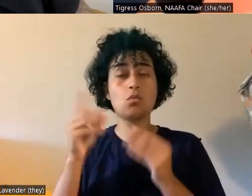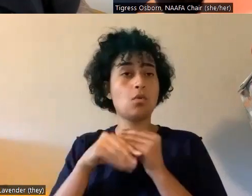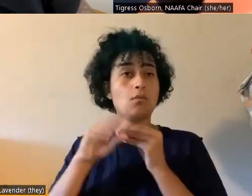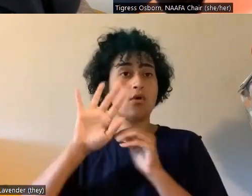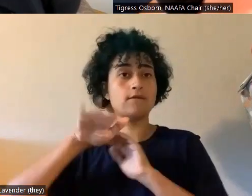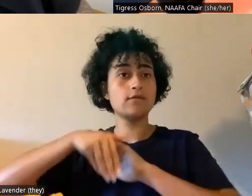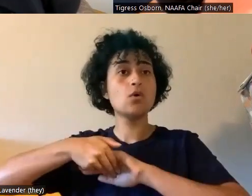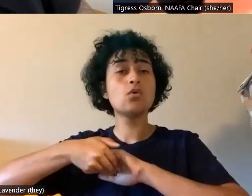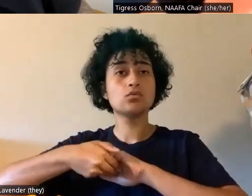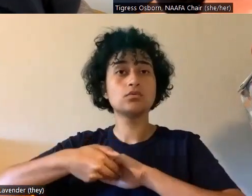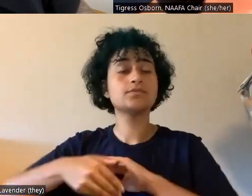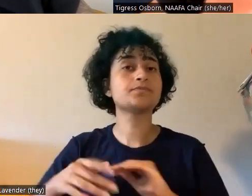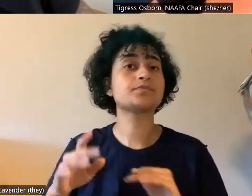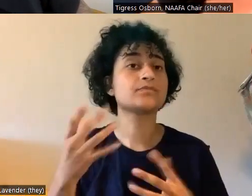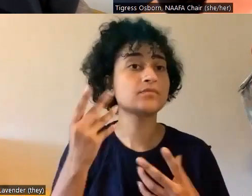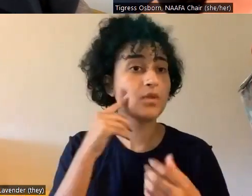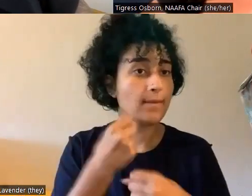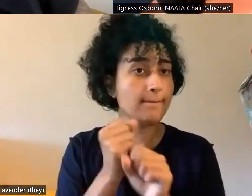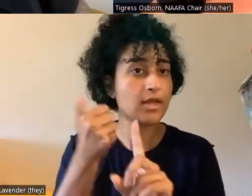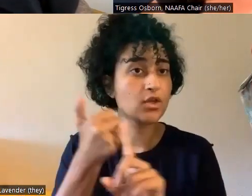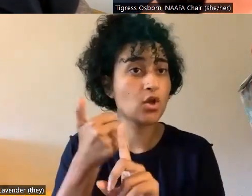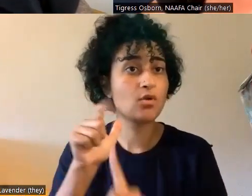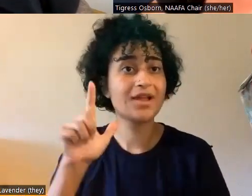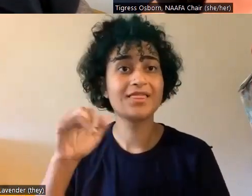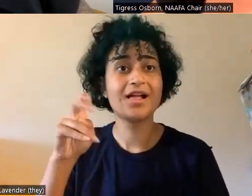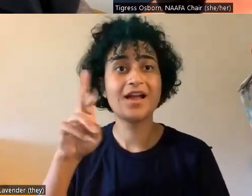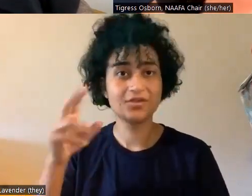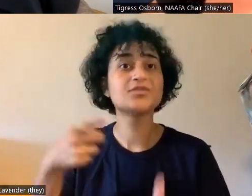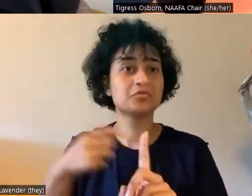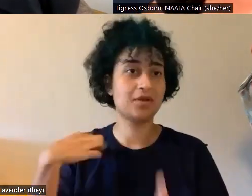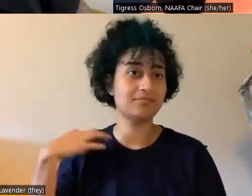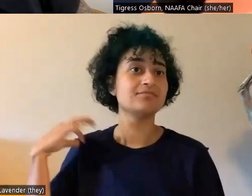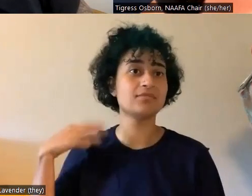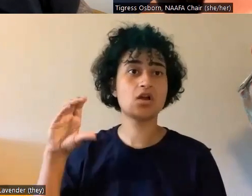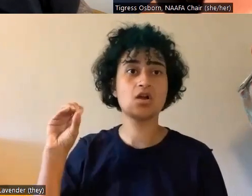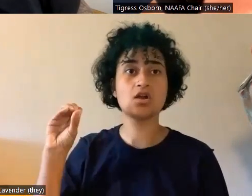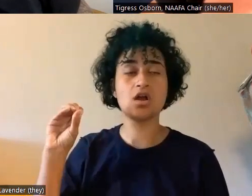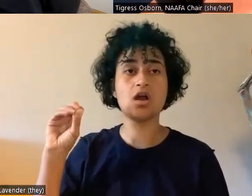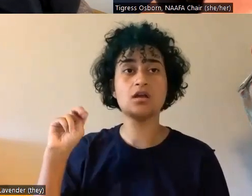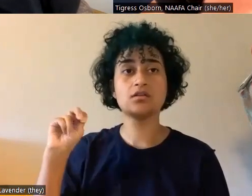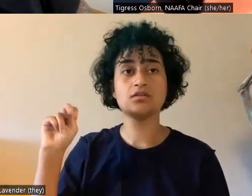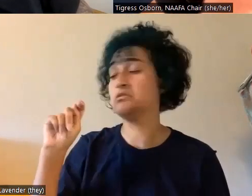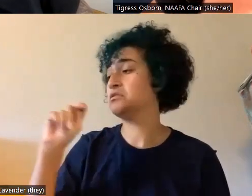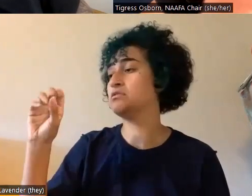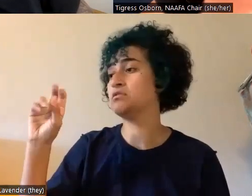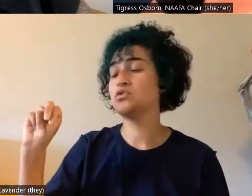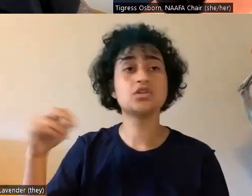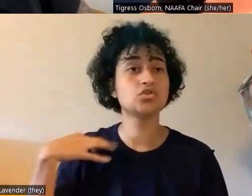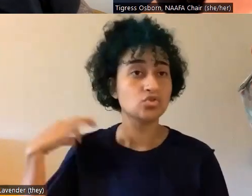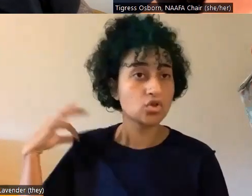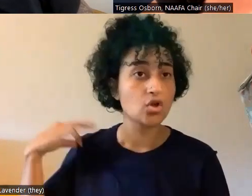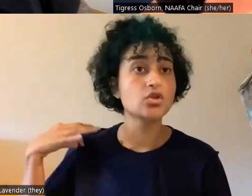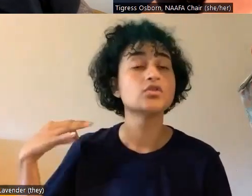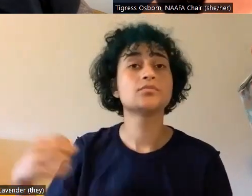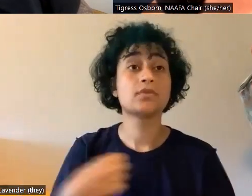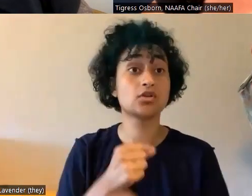Um, and, um, you can make your own liners from cotton t-shirts. Make sure they are all cotton. And, um, and make